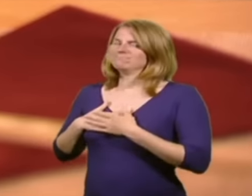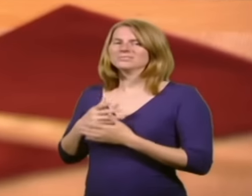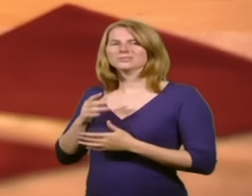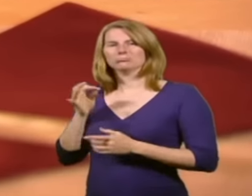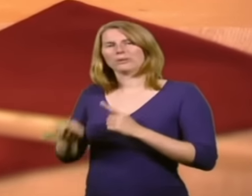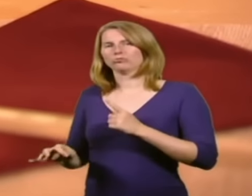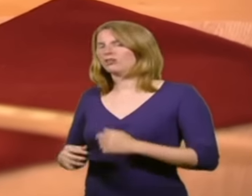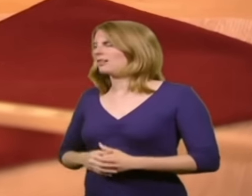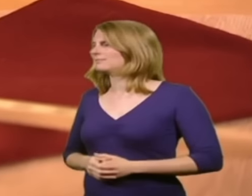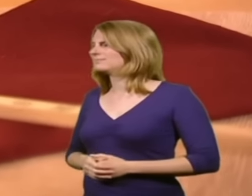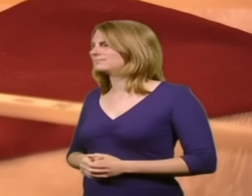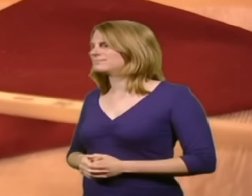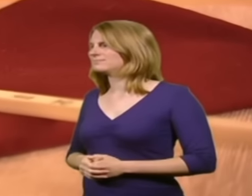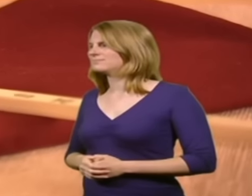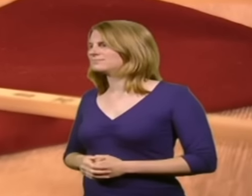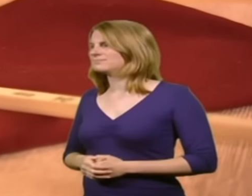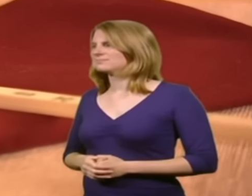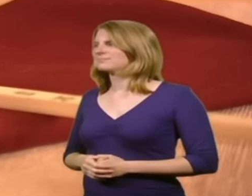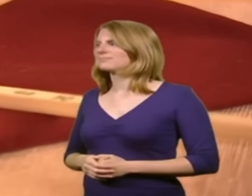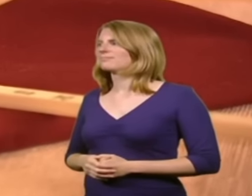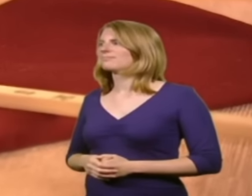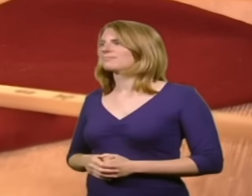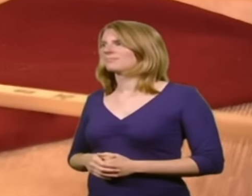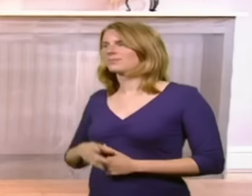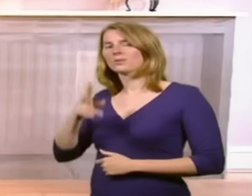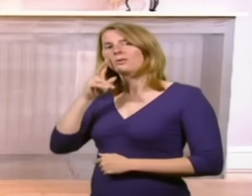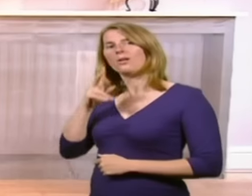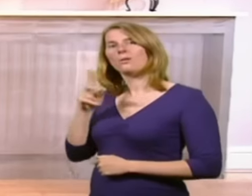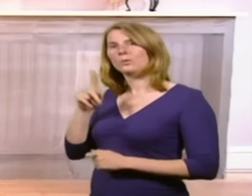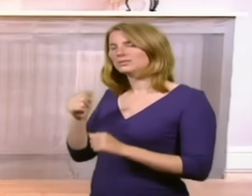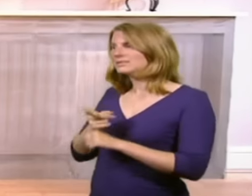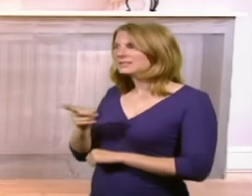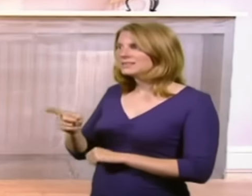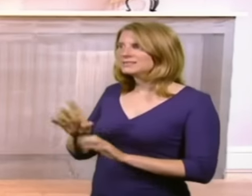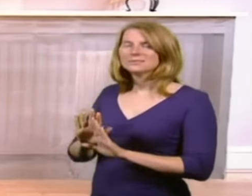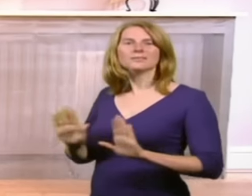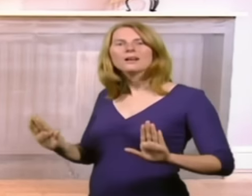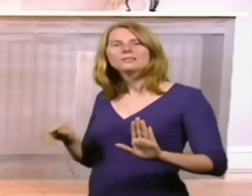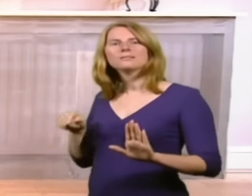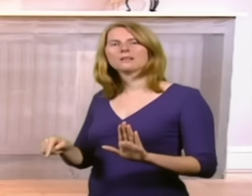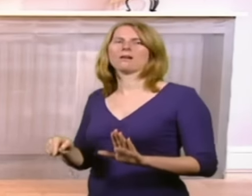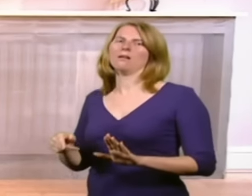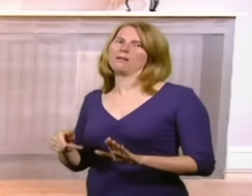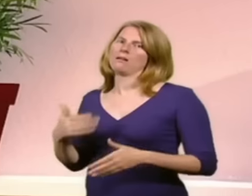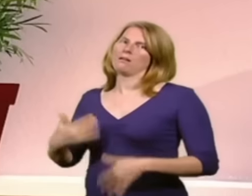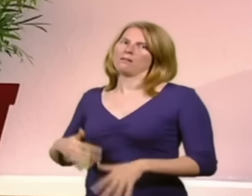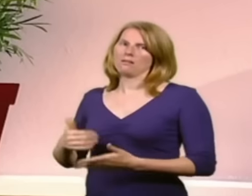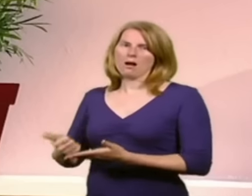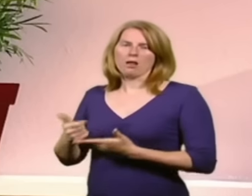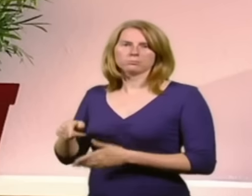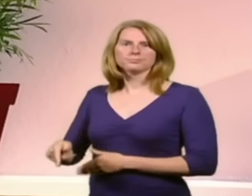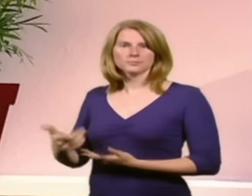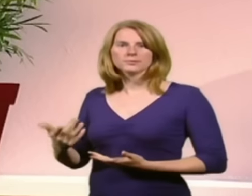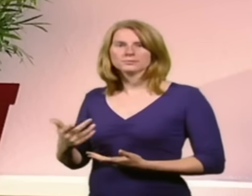Very special. And look what Will did to the radiator. Hey. He was really helpful, actually. He covered the radiator. We made this little